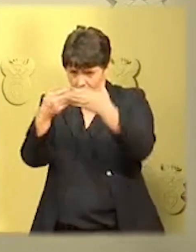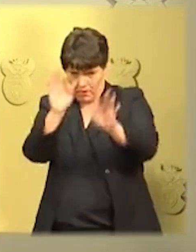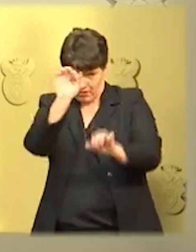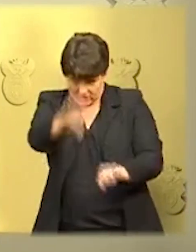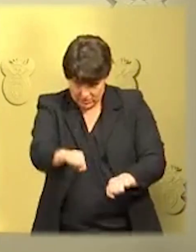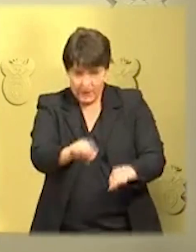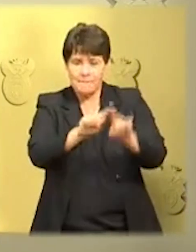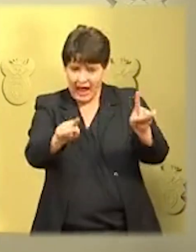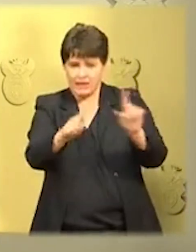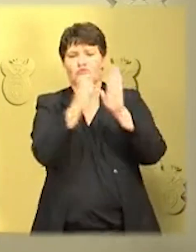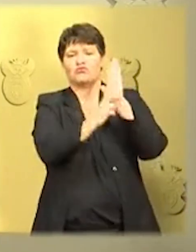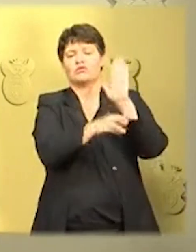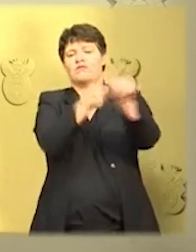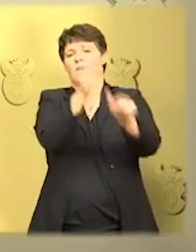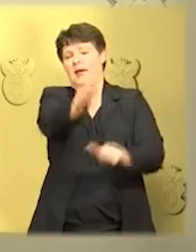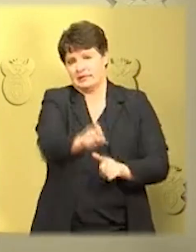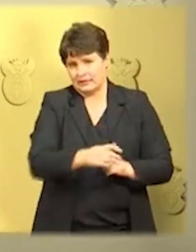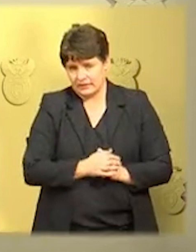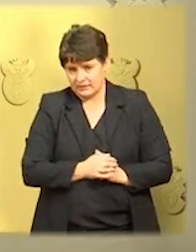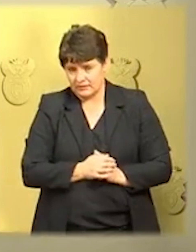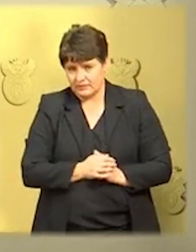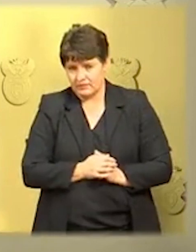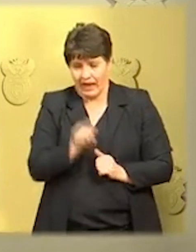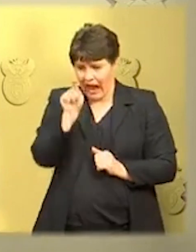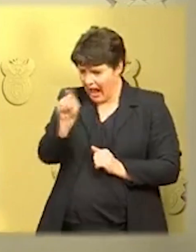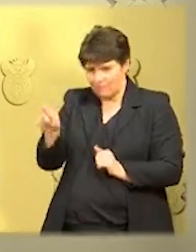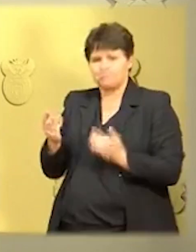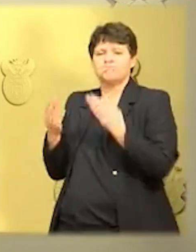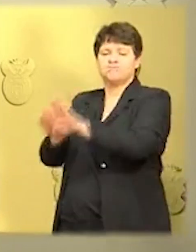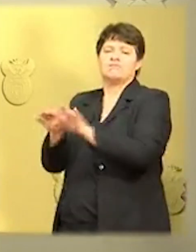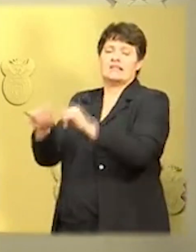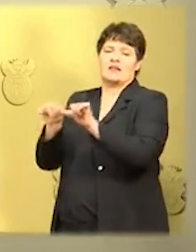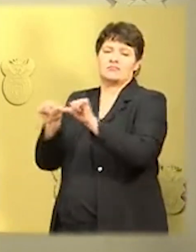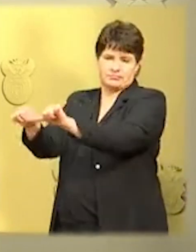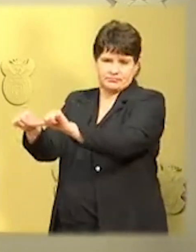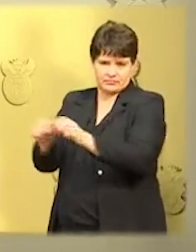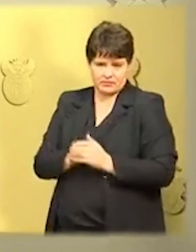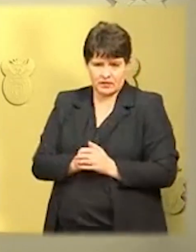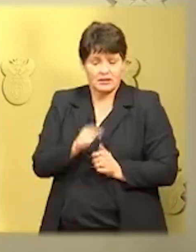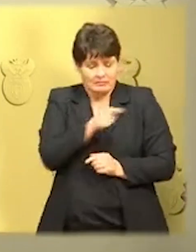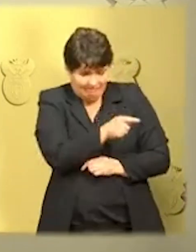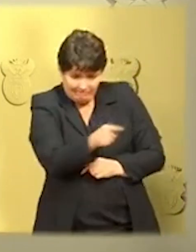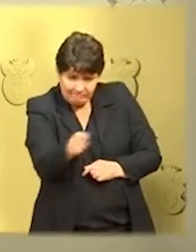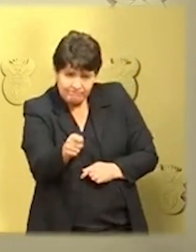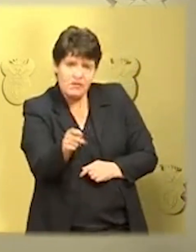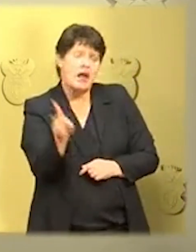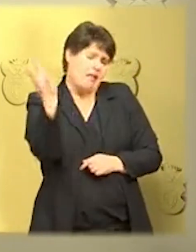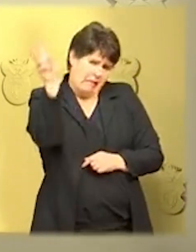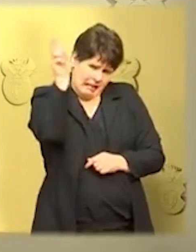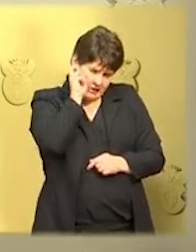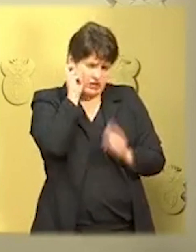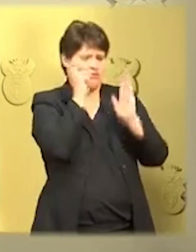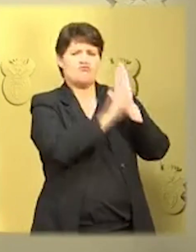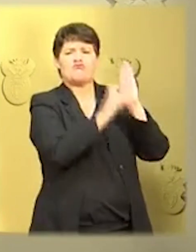Every business will have to adhere to detailed health and safety protocols